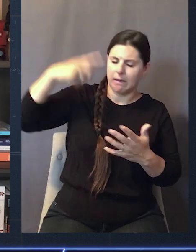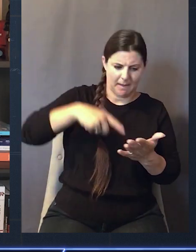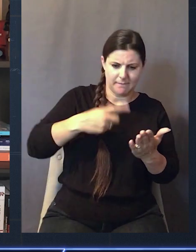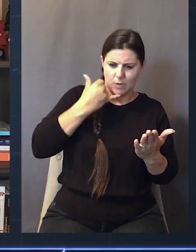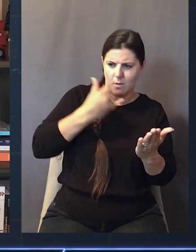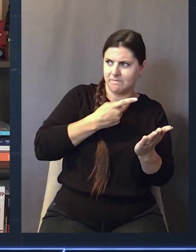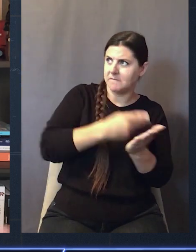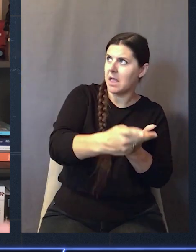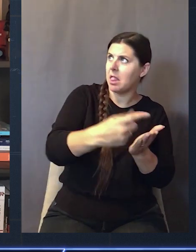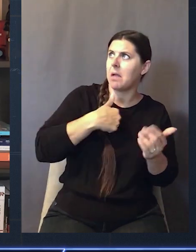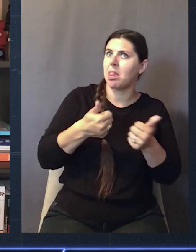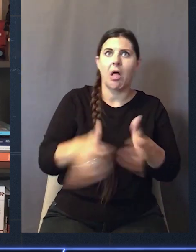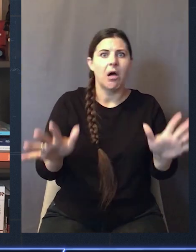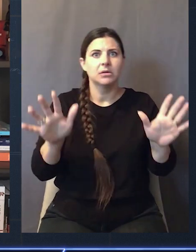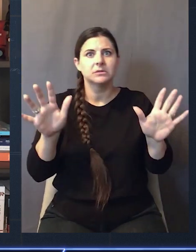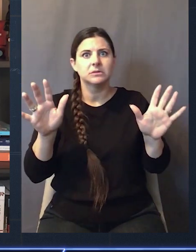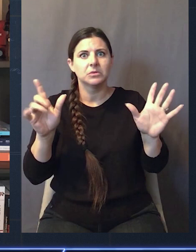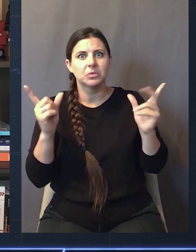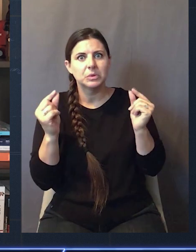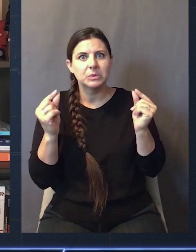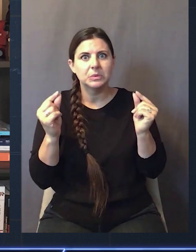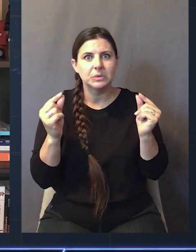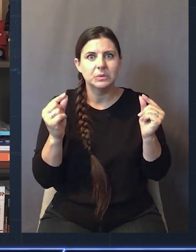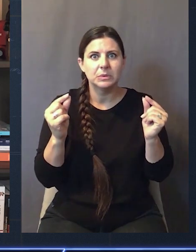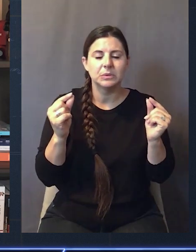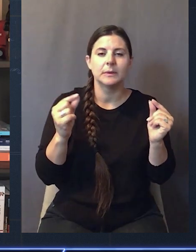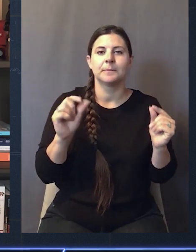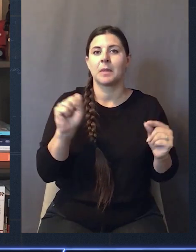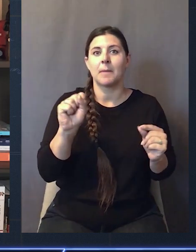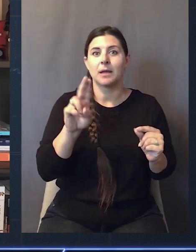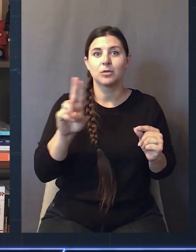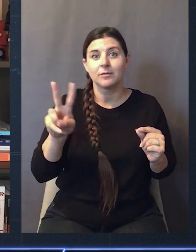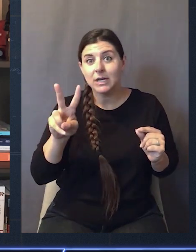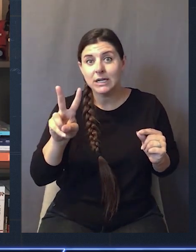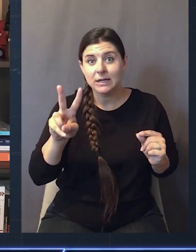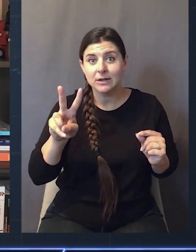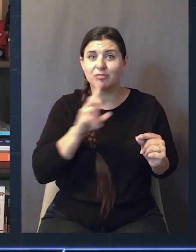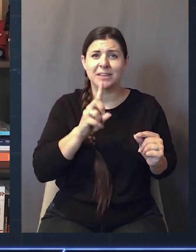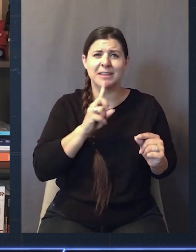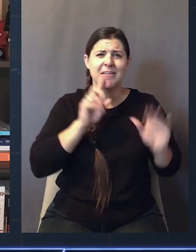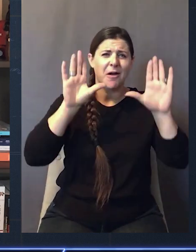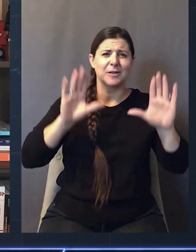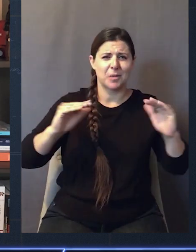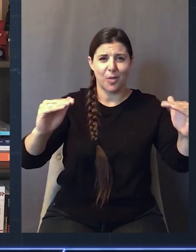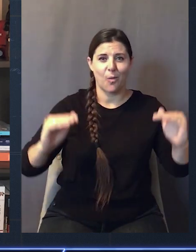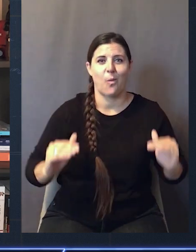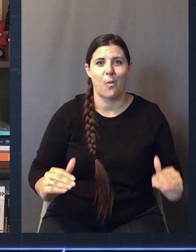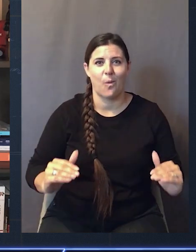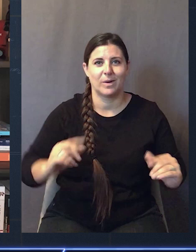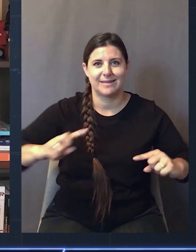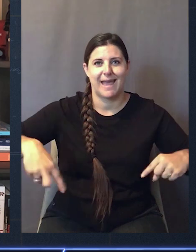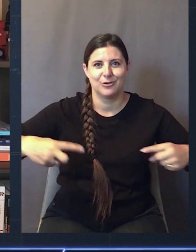It's out here in the hot sun. If it fails, I'm kind of lost. I have no idea where I am. My SUV has got these really